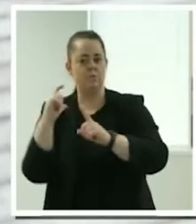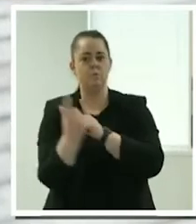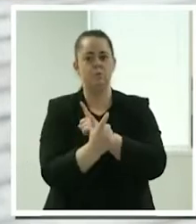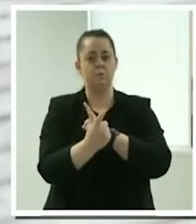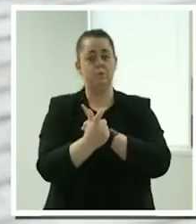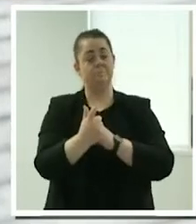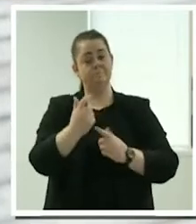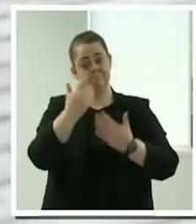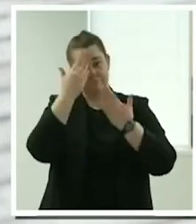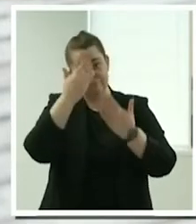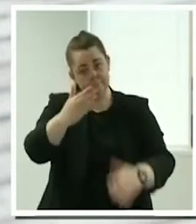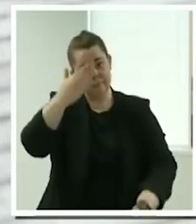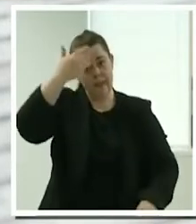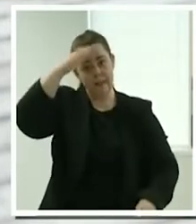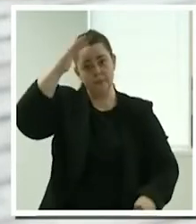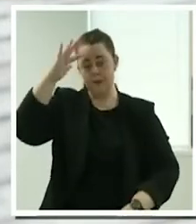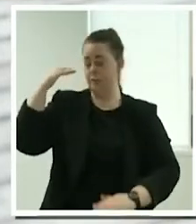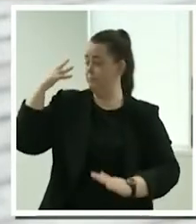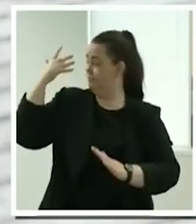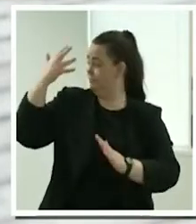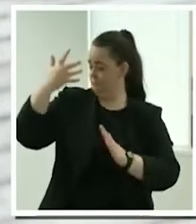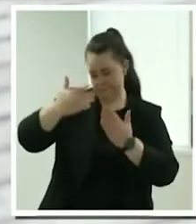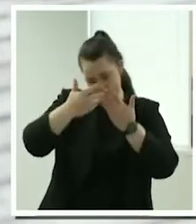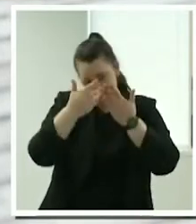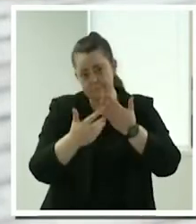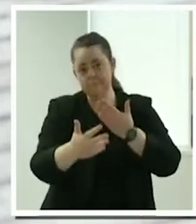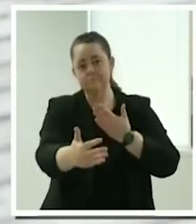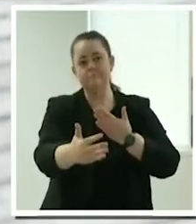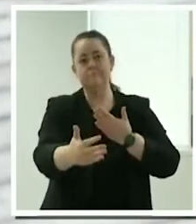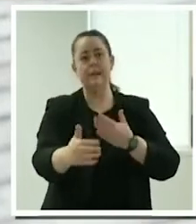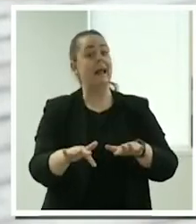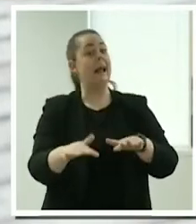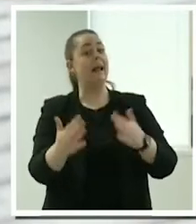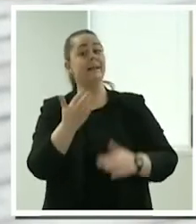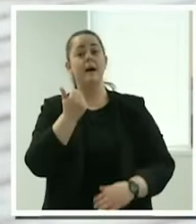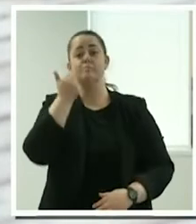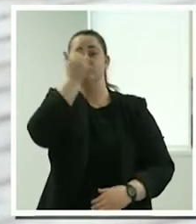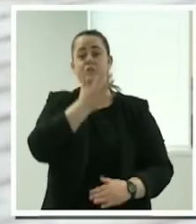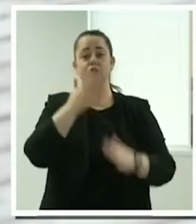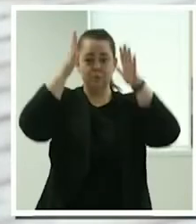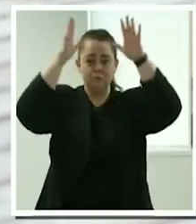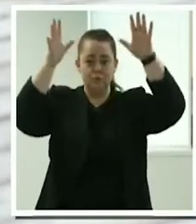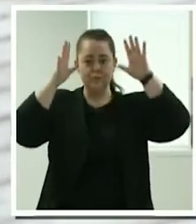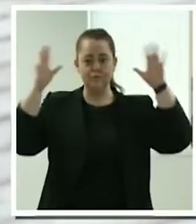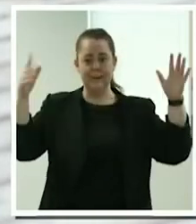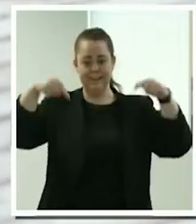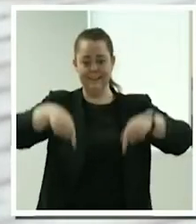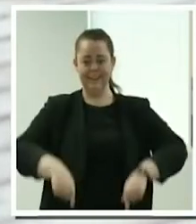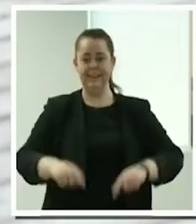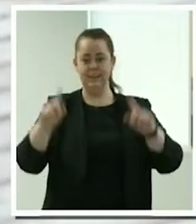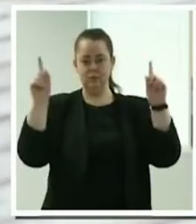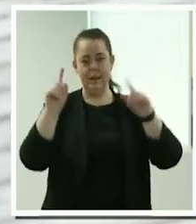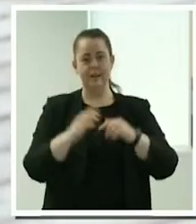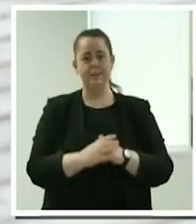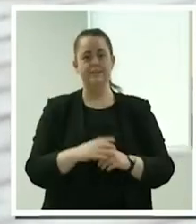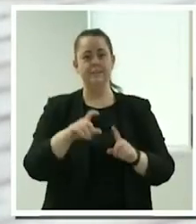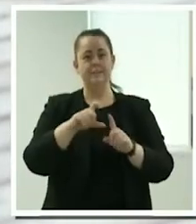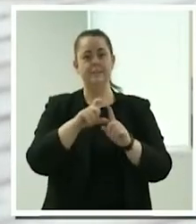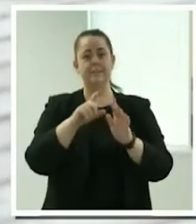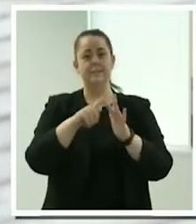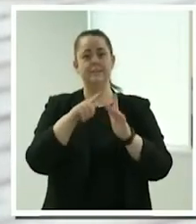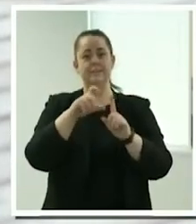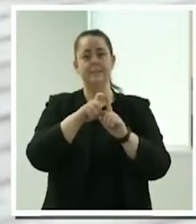emerging and we extend that respect to Aboriginal and Torres Strait Islander people here today. Didgerigora, thank you.